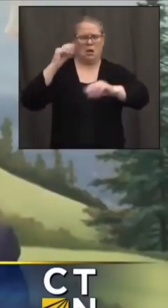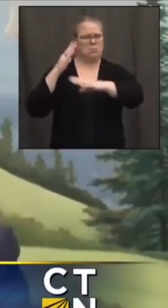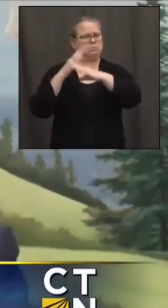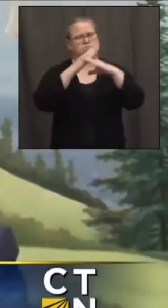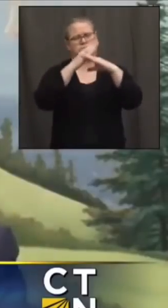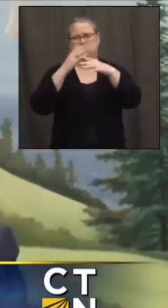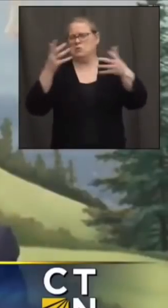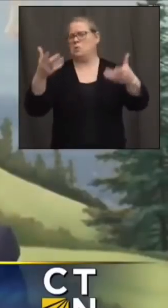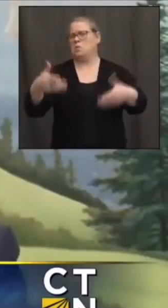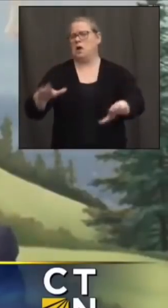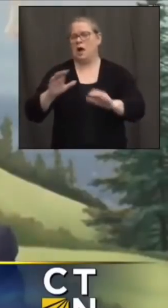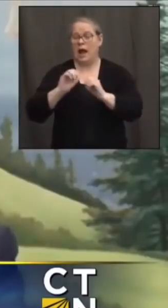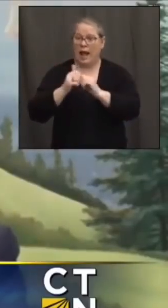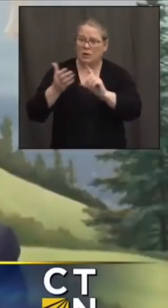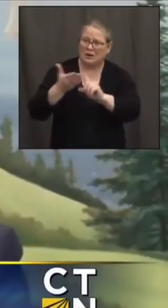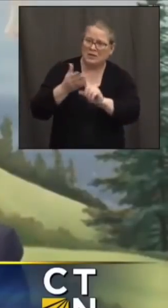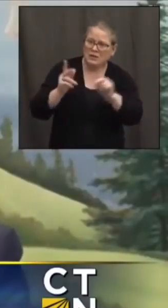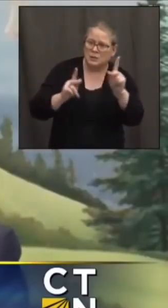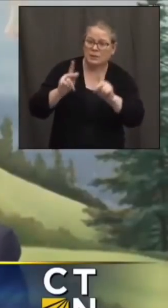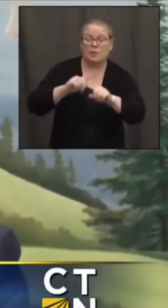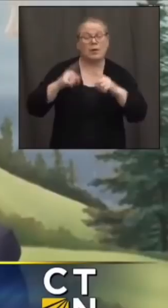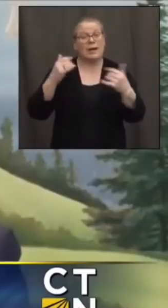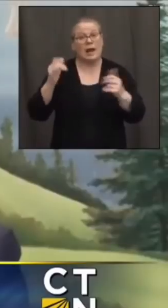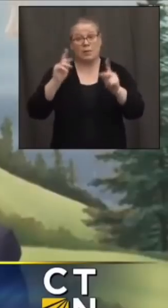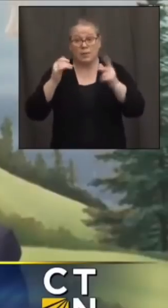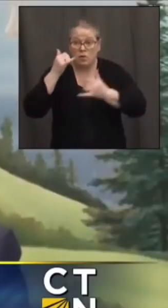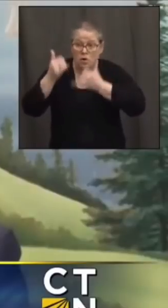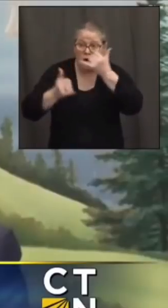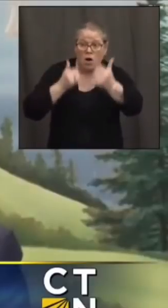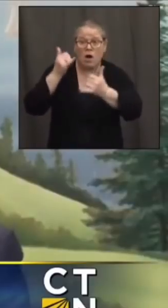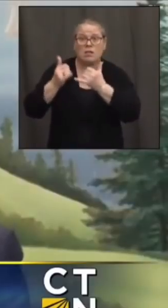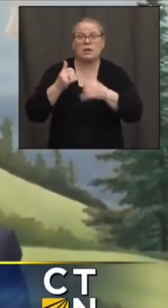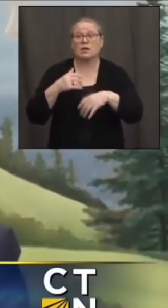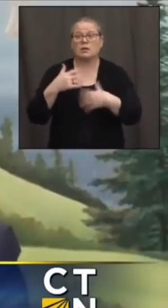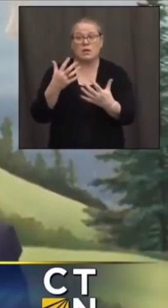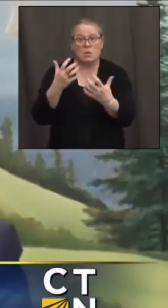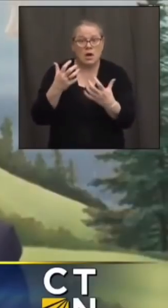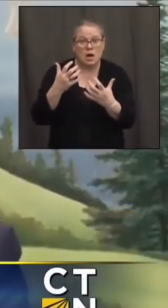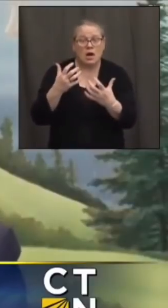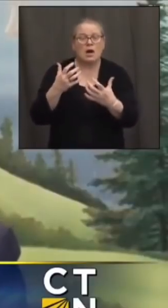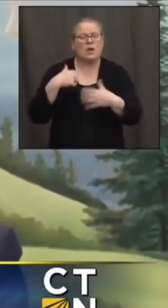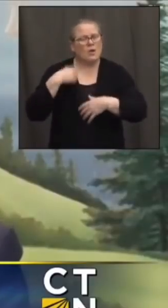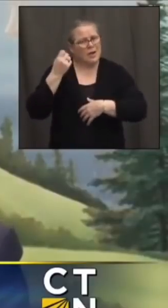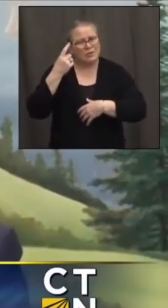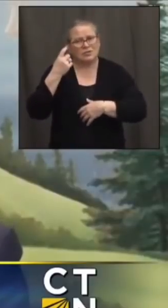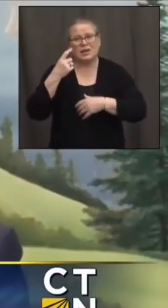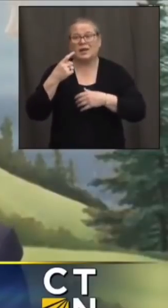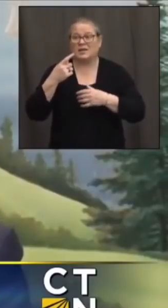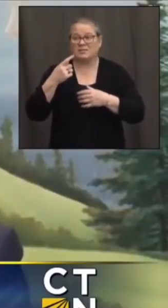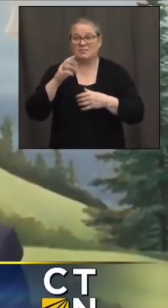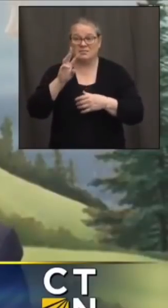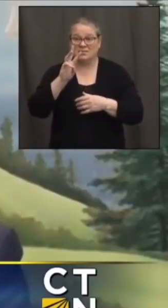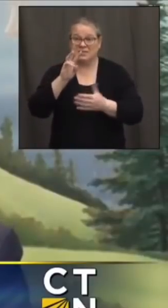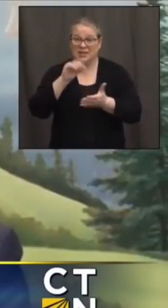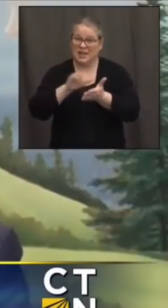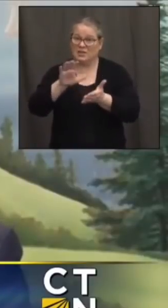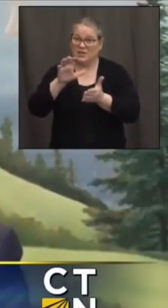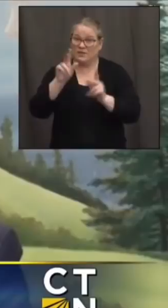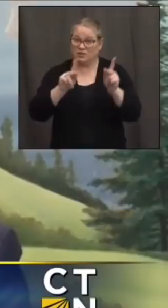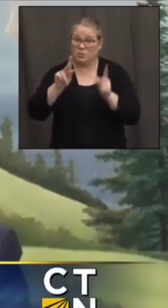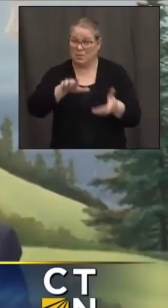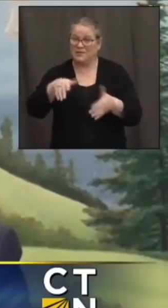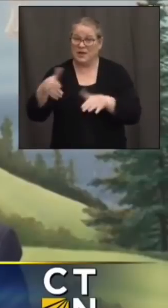questions the people on the phone people trying to access we understand that um this is a state that's lost 6 500 people